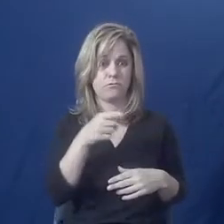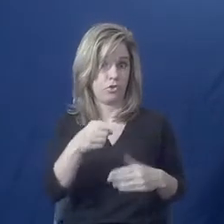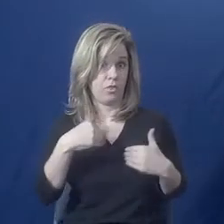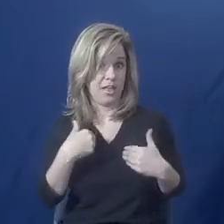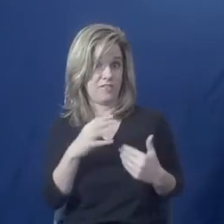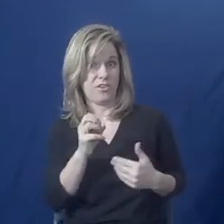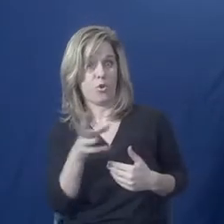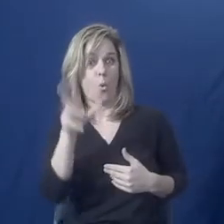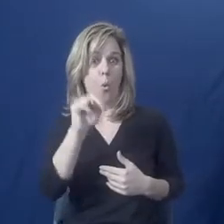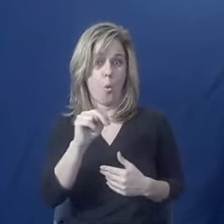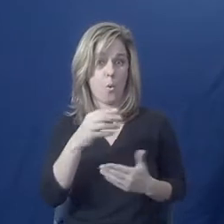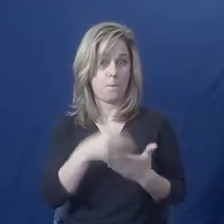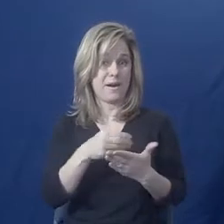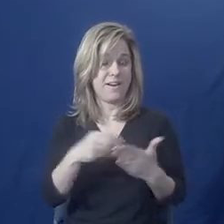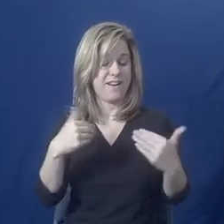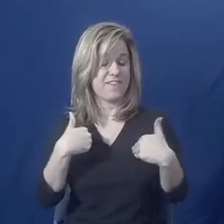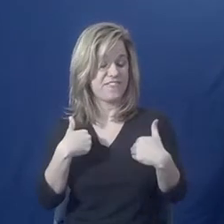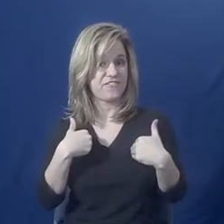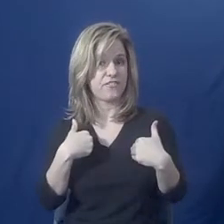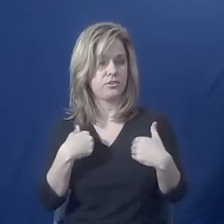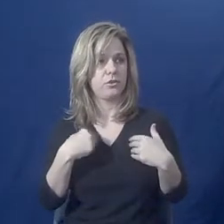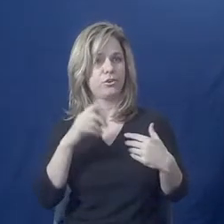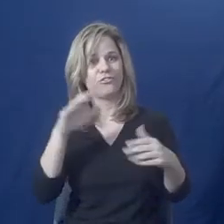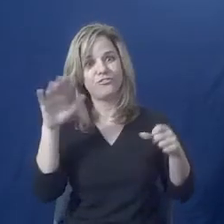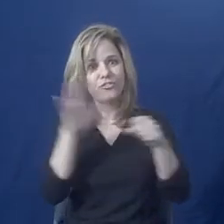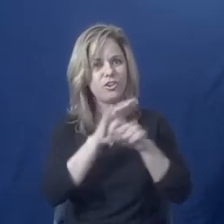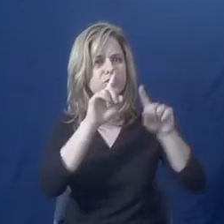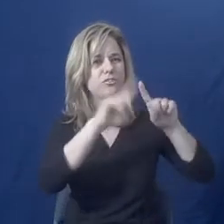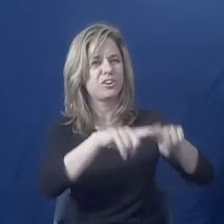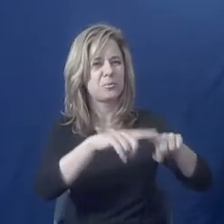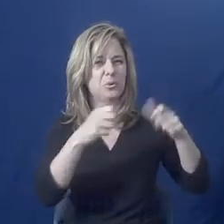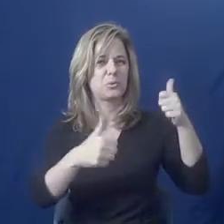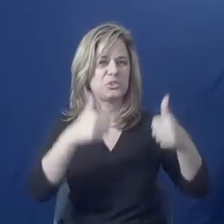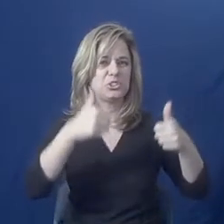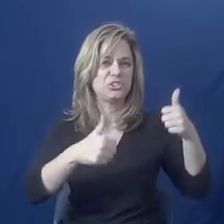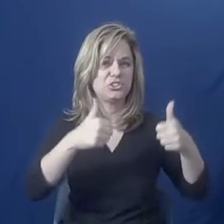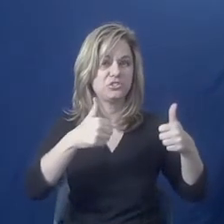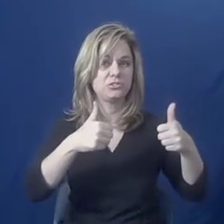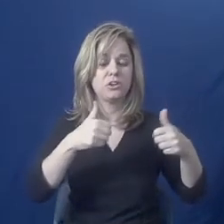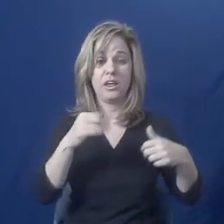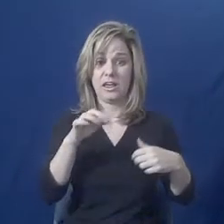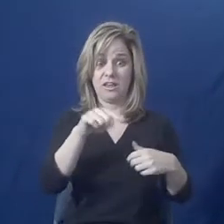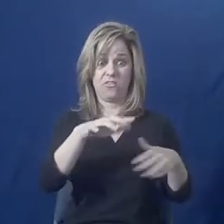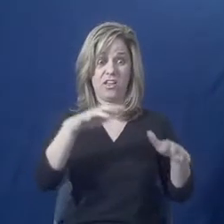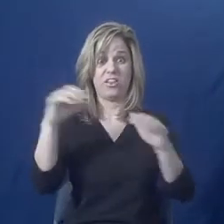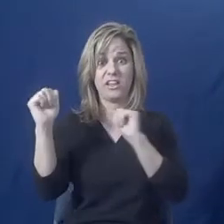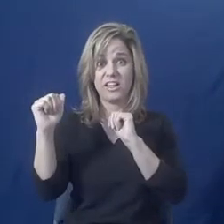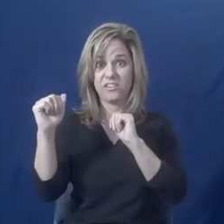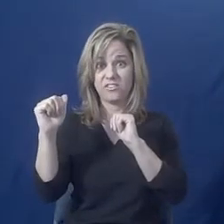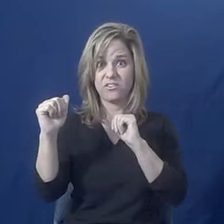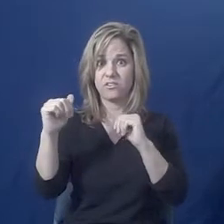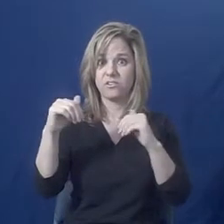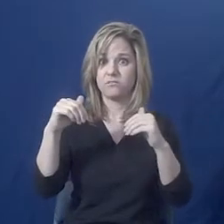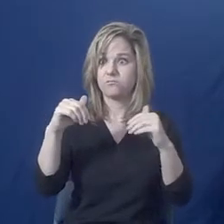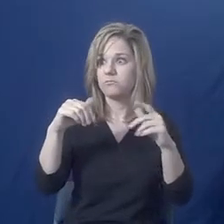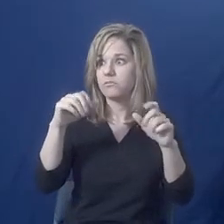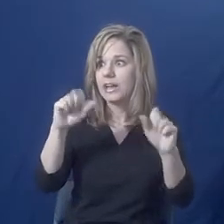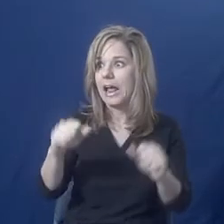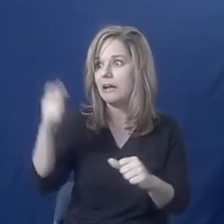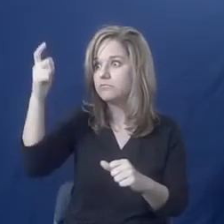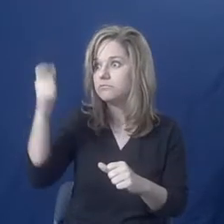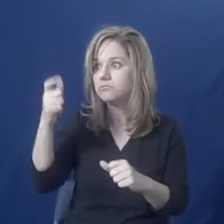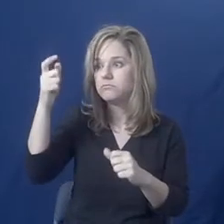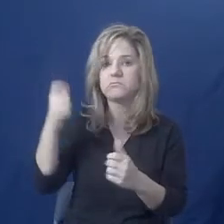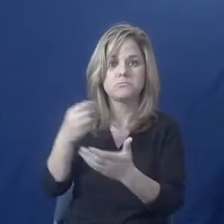on the abuser for financial support? And if you leave, do you have another means of